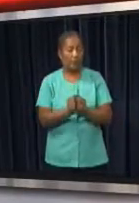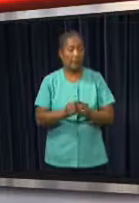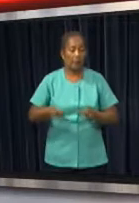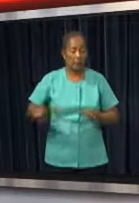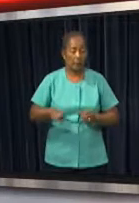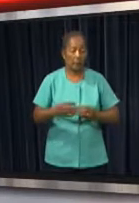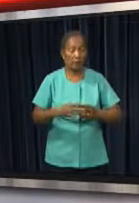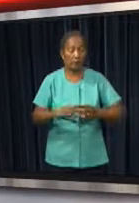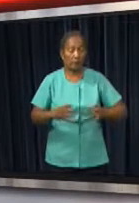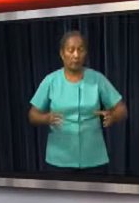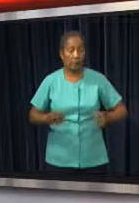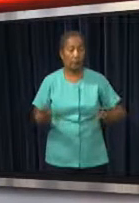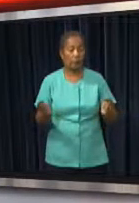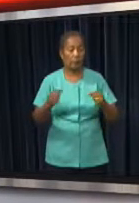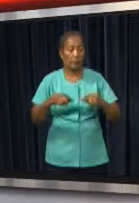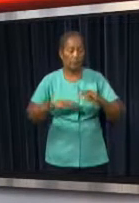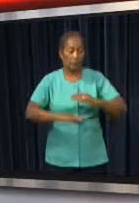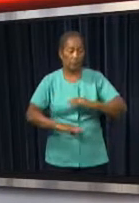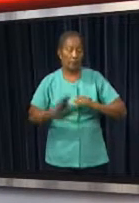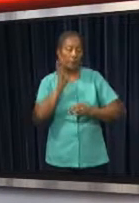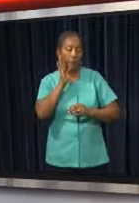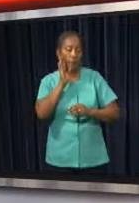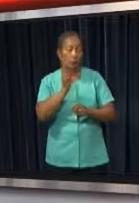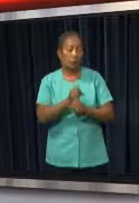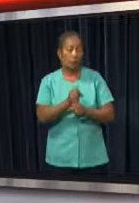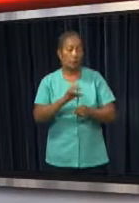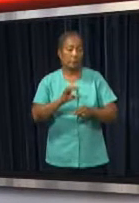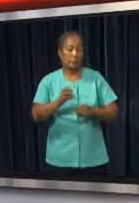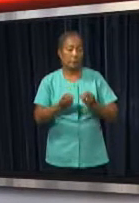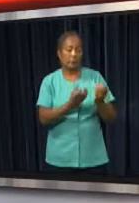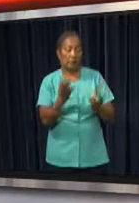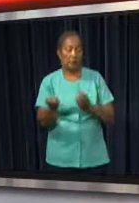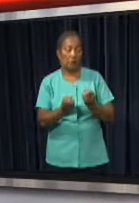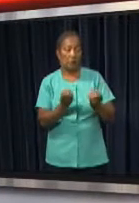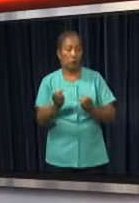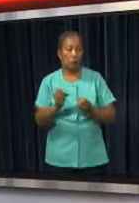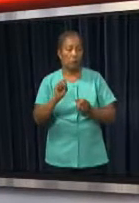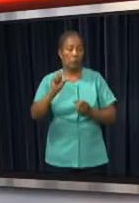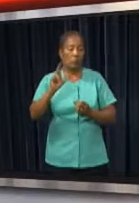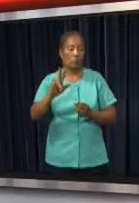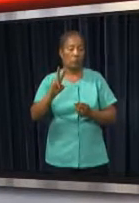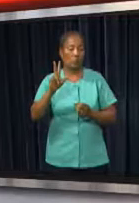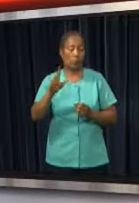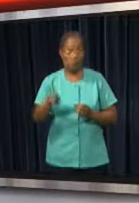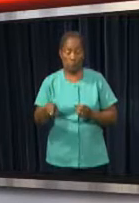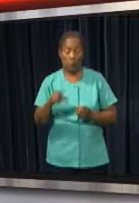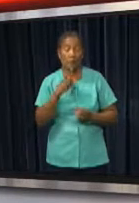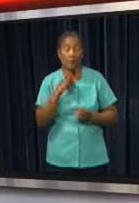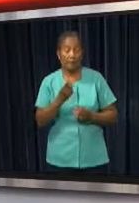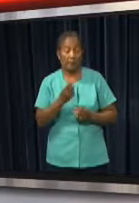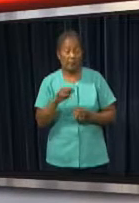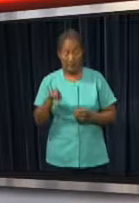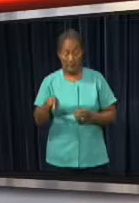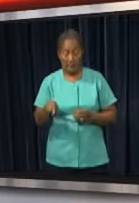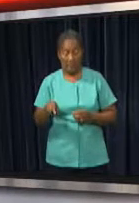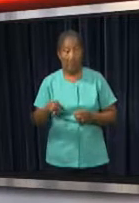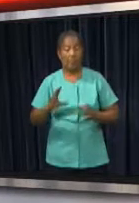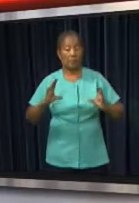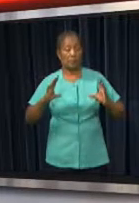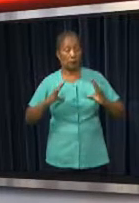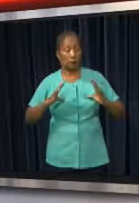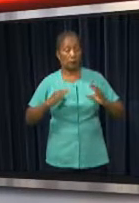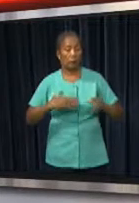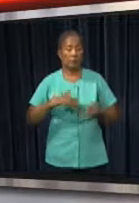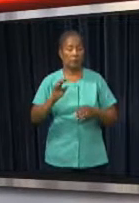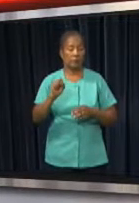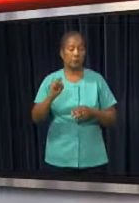This year, companies take less vacation jobbers. The economic downturn is one of the main reasons, where the Soma, manager